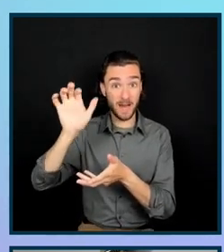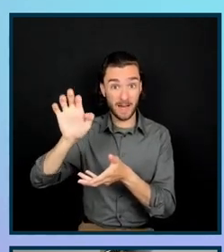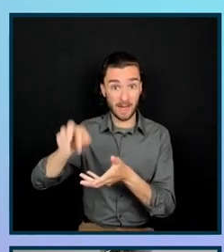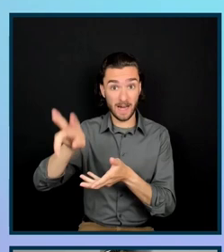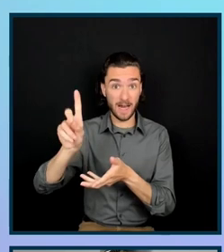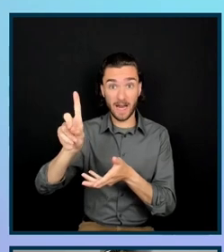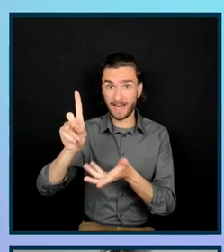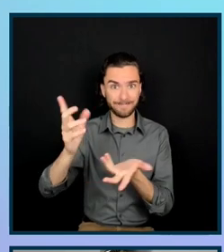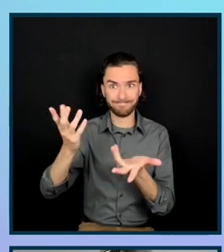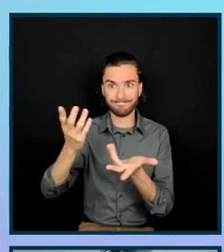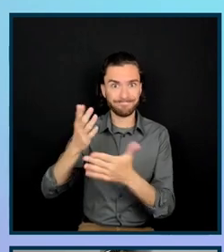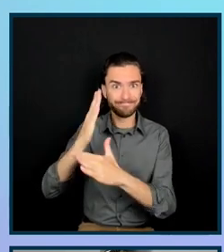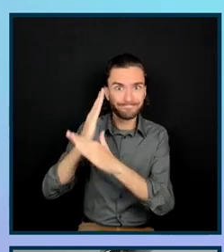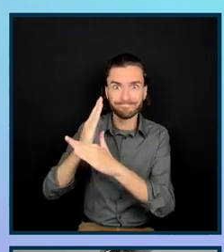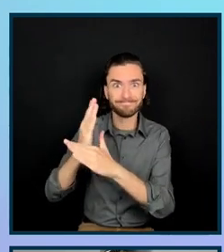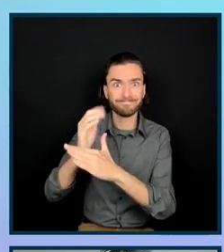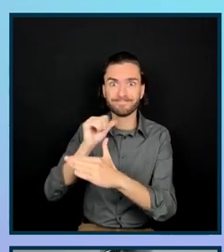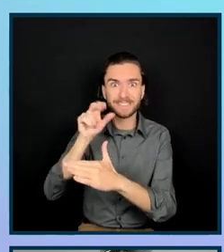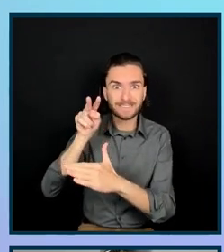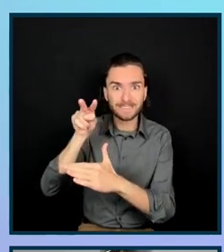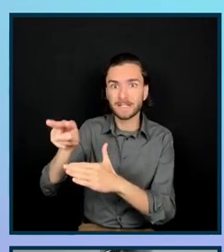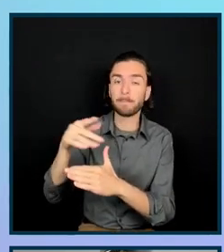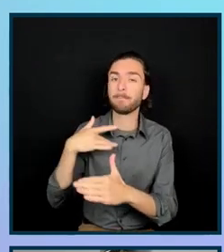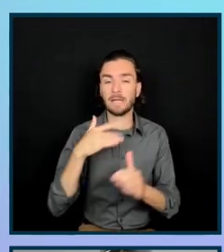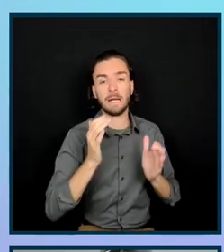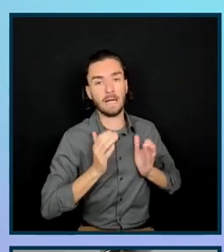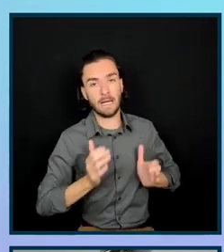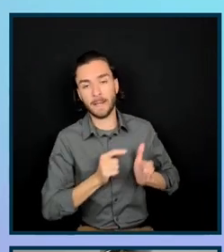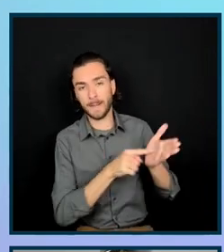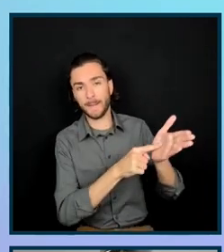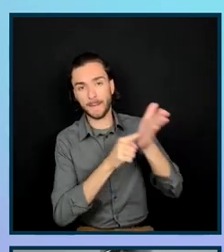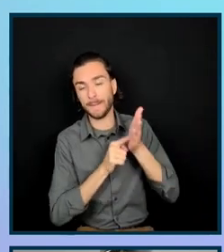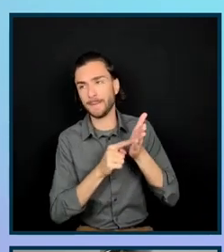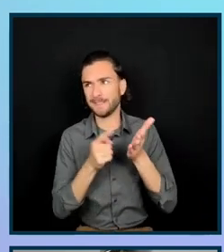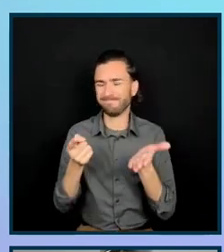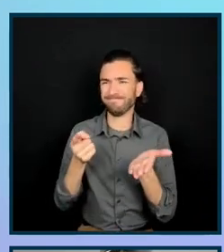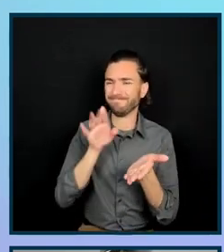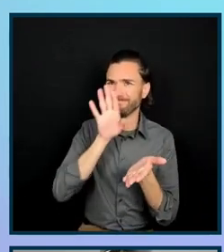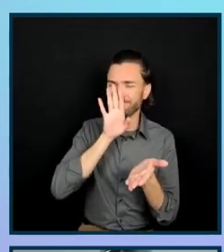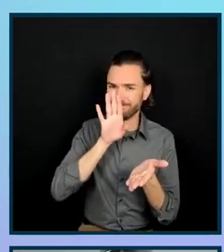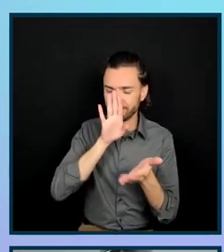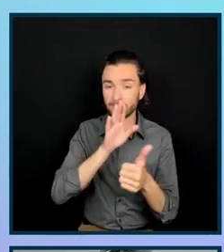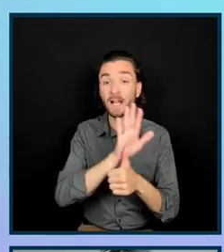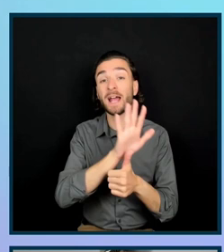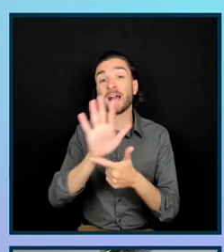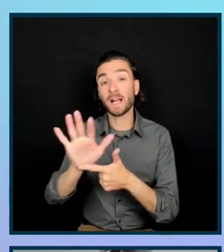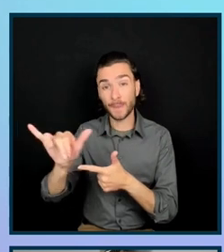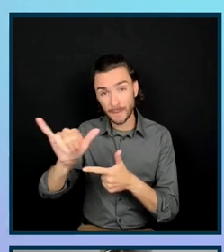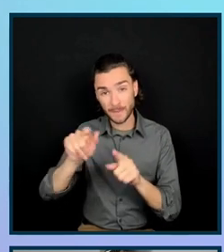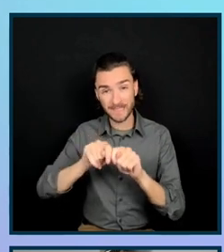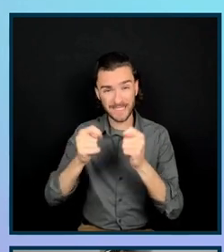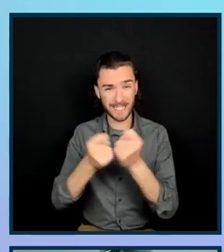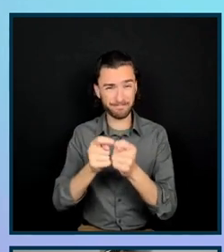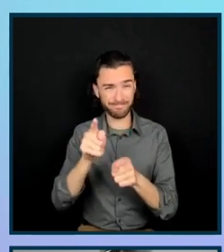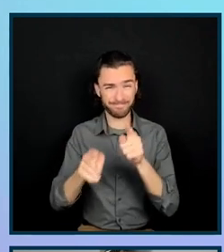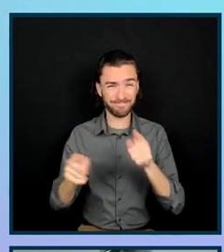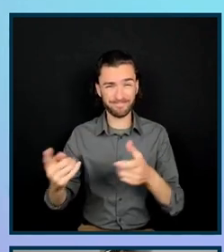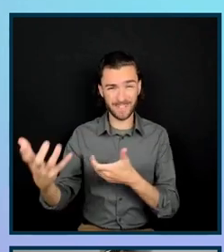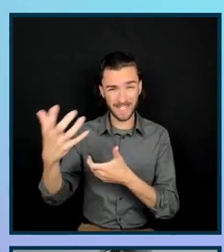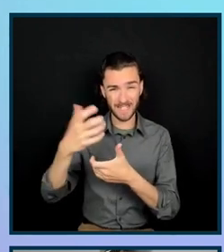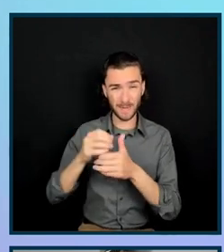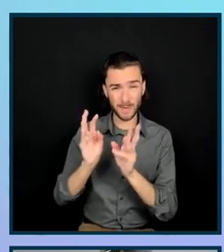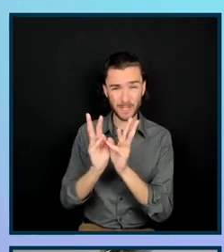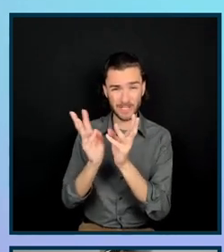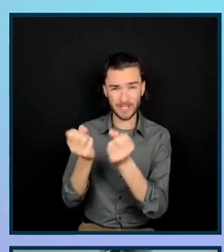something we normally do for other clients. And with different teams joining the workshop, we really wanted to make sure that all of the information was useful to